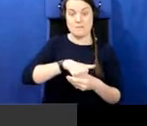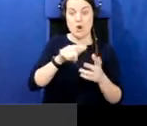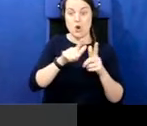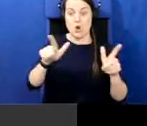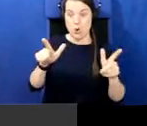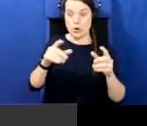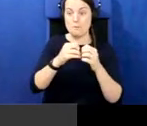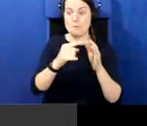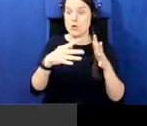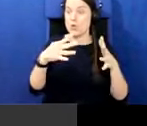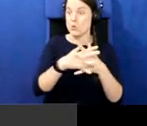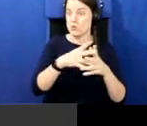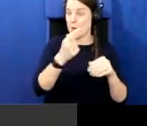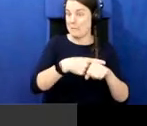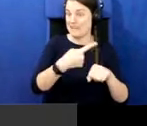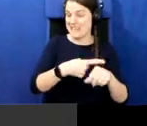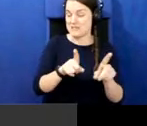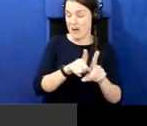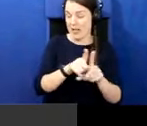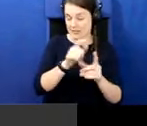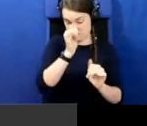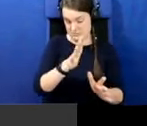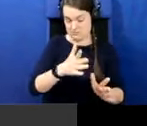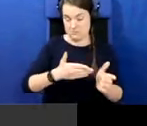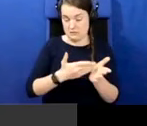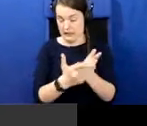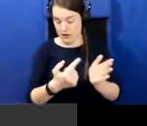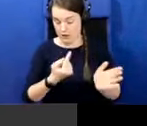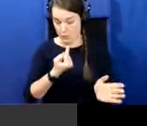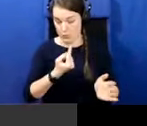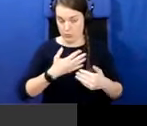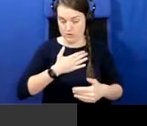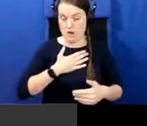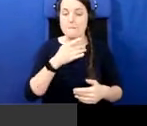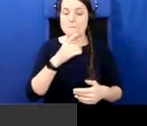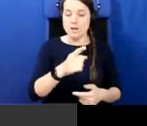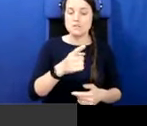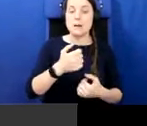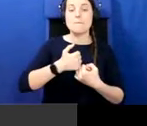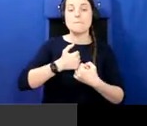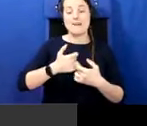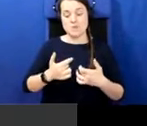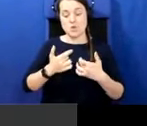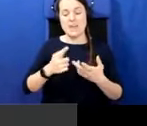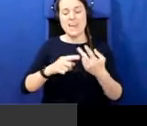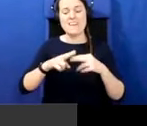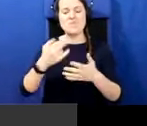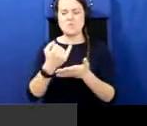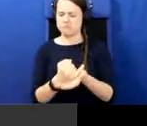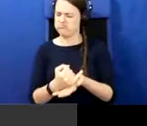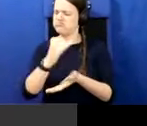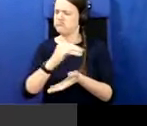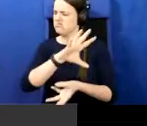it's just to put that out there. But my concern would be that in, in boycotting the whole event,